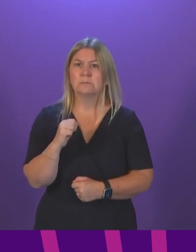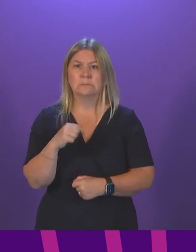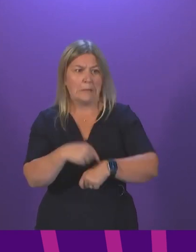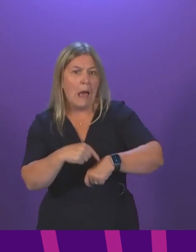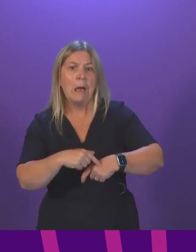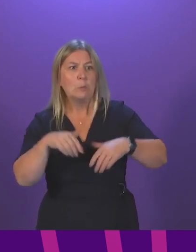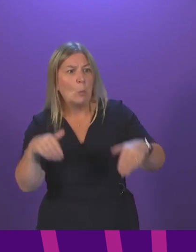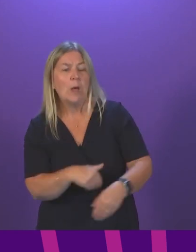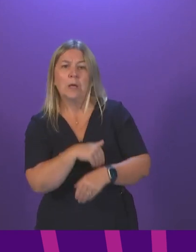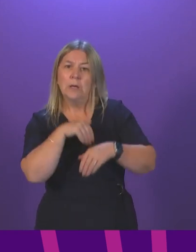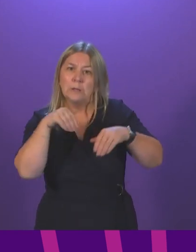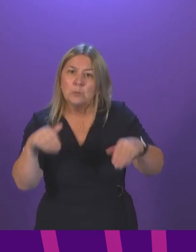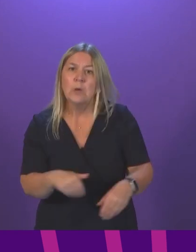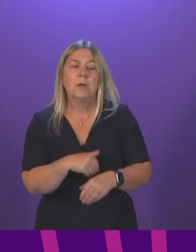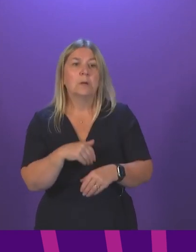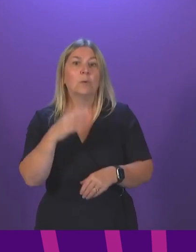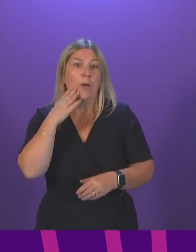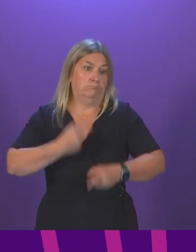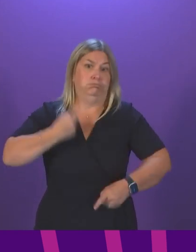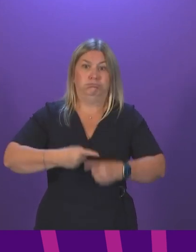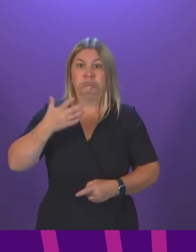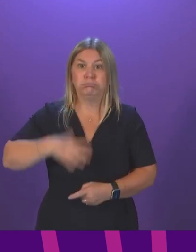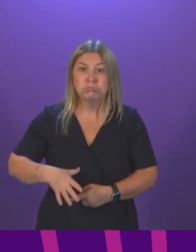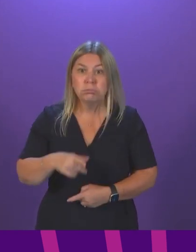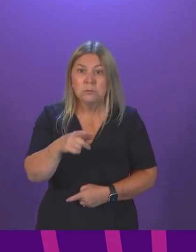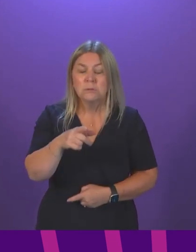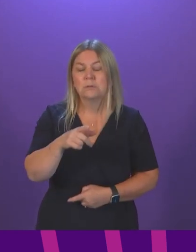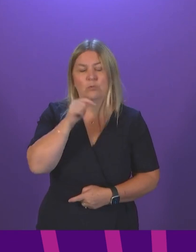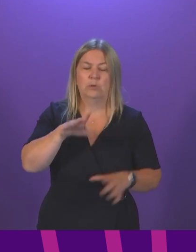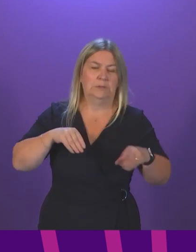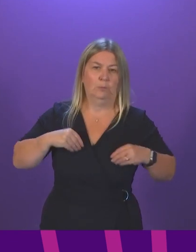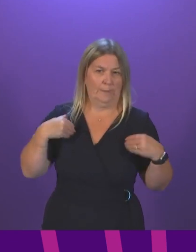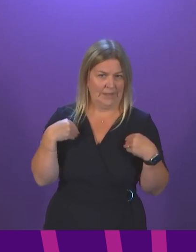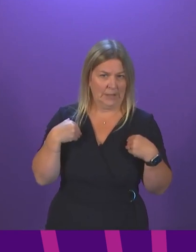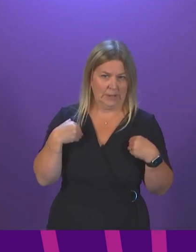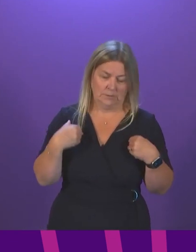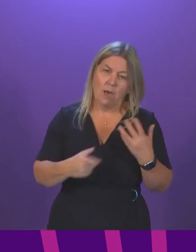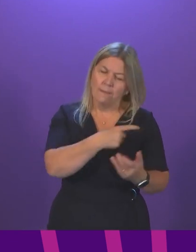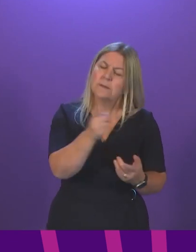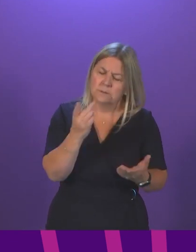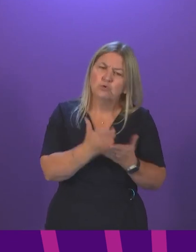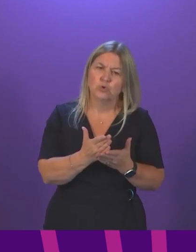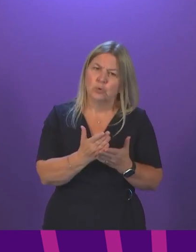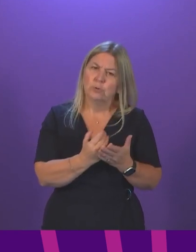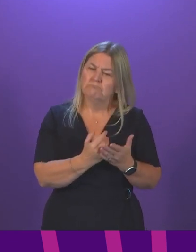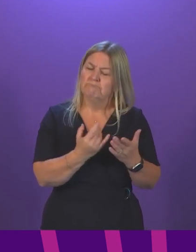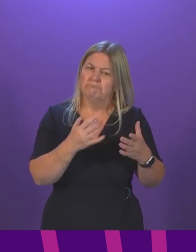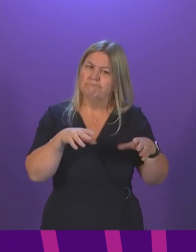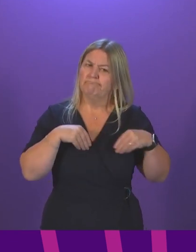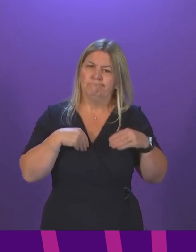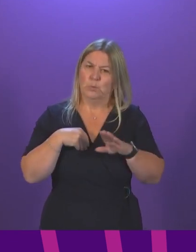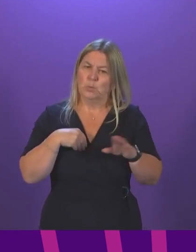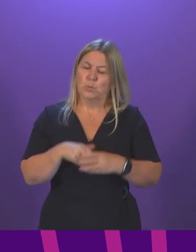ambulance when they need urgent care is not acceptable to me and it is not acceptable to anyone. That is why we will work